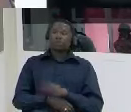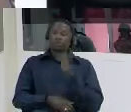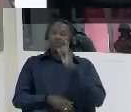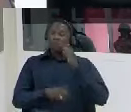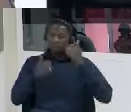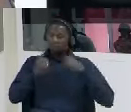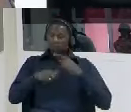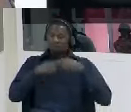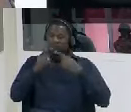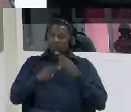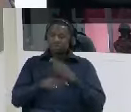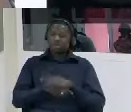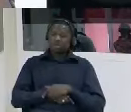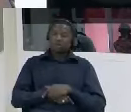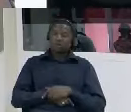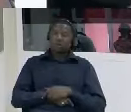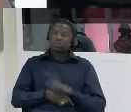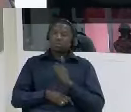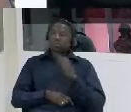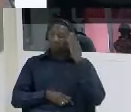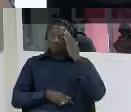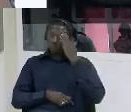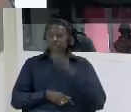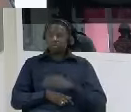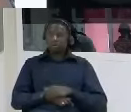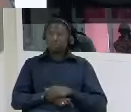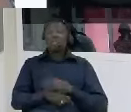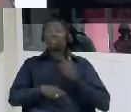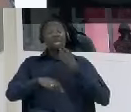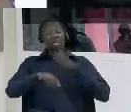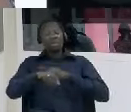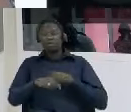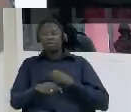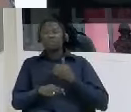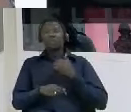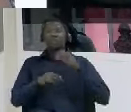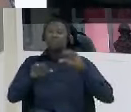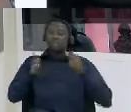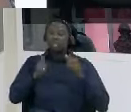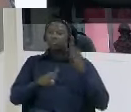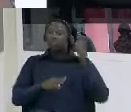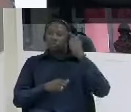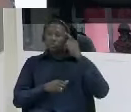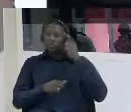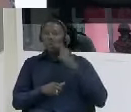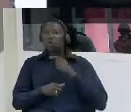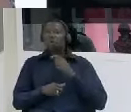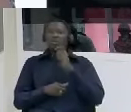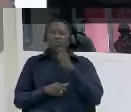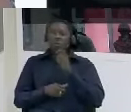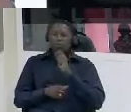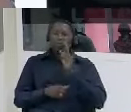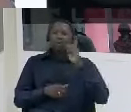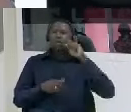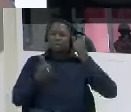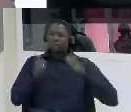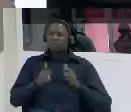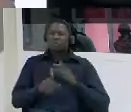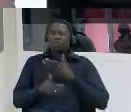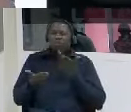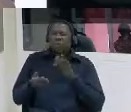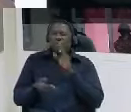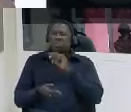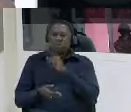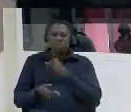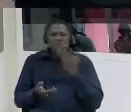we started collecting information from them what and what happened during interrogation why do you do this why do you do that so some